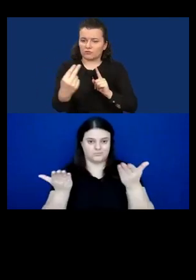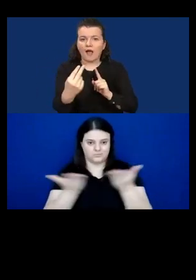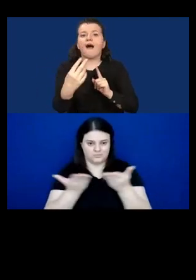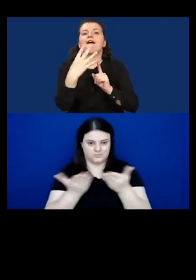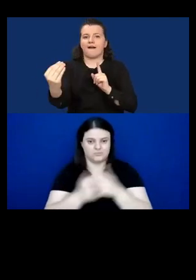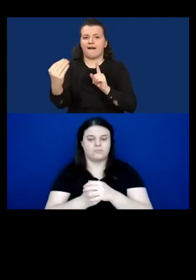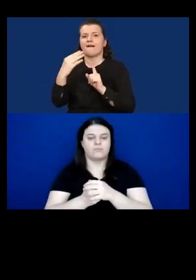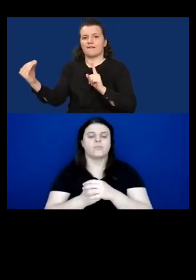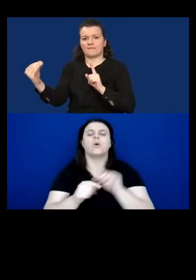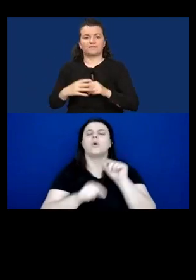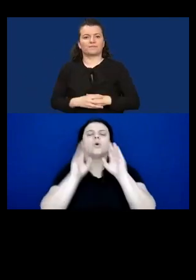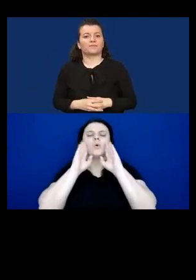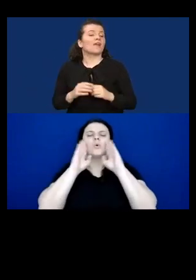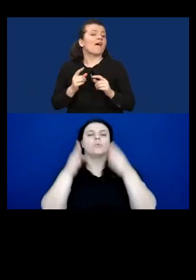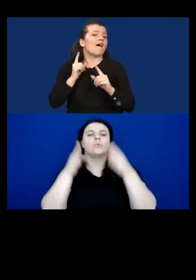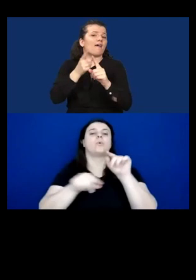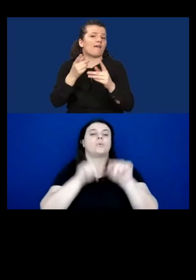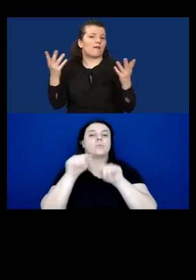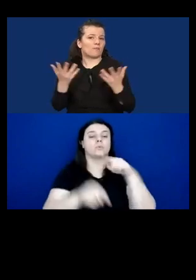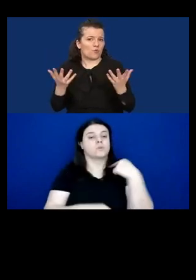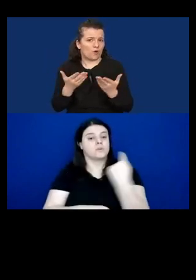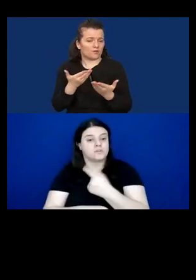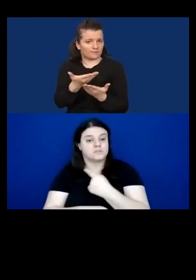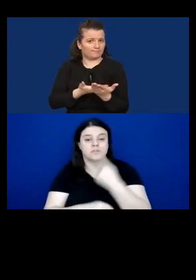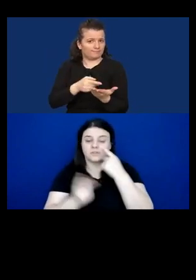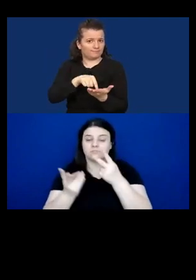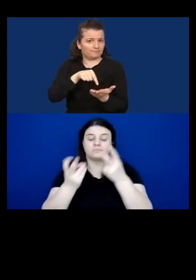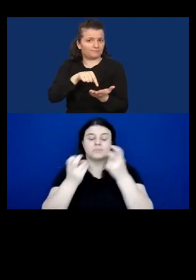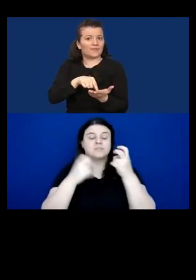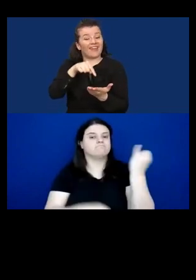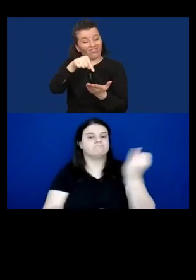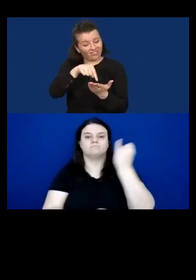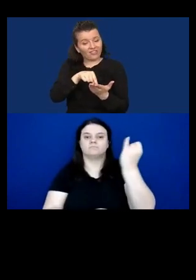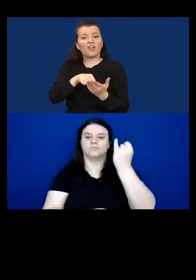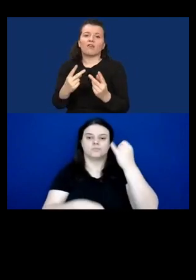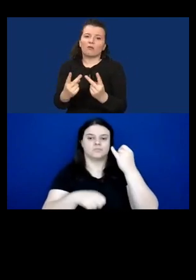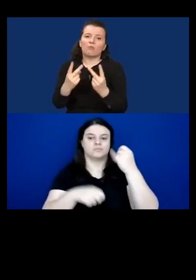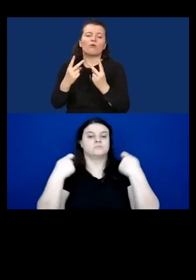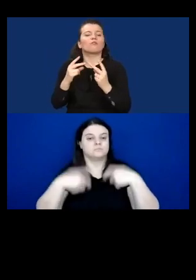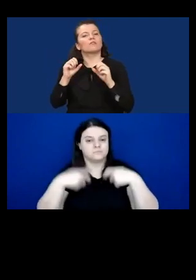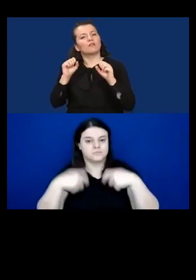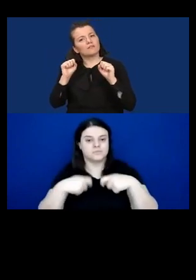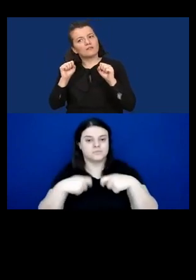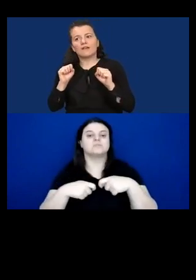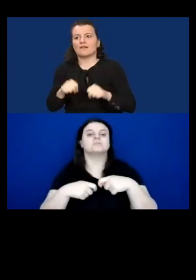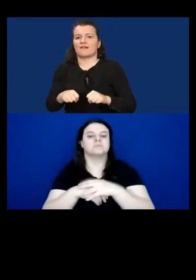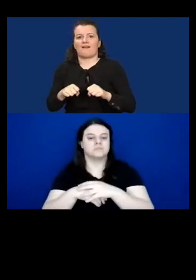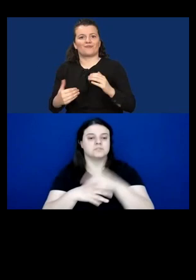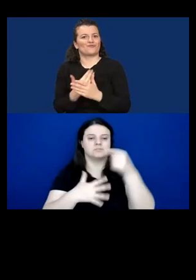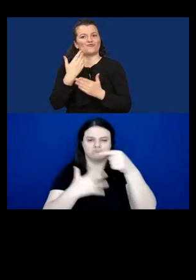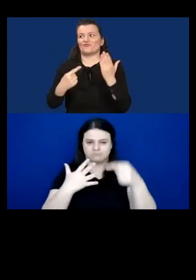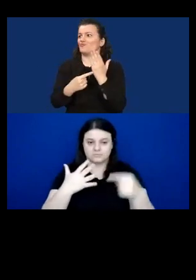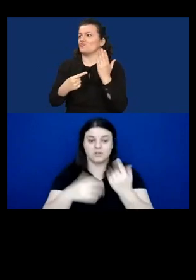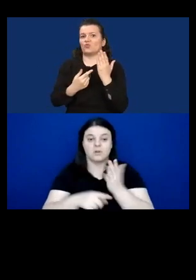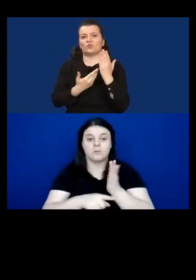around what we see as key factors that shape the development and uptake of new technologies from a